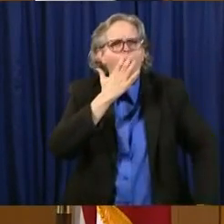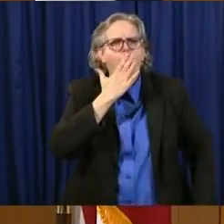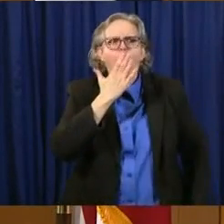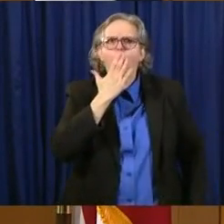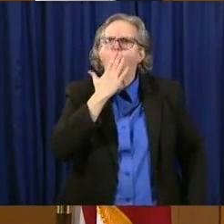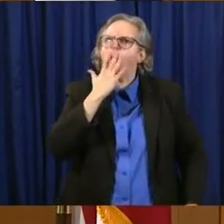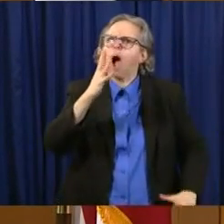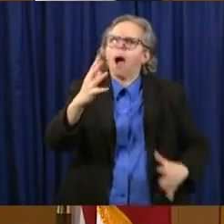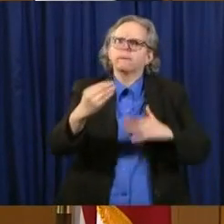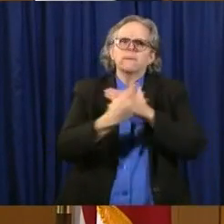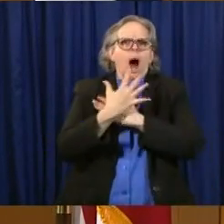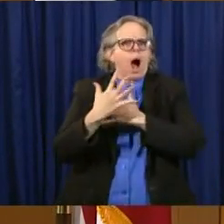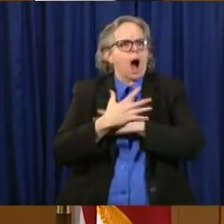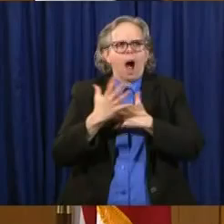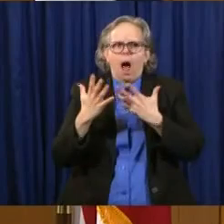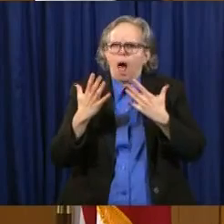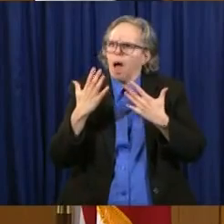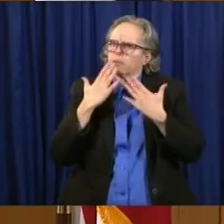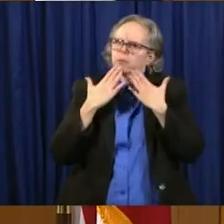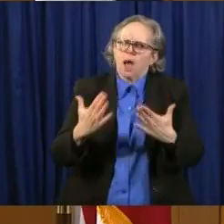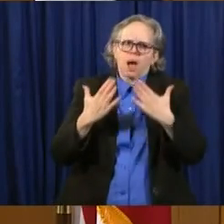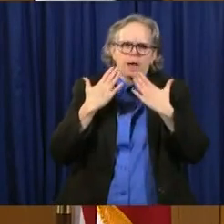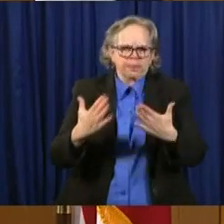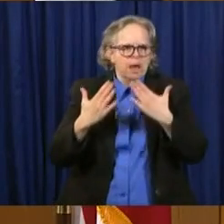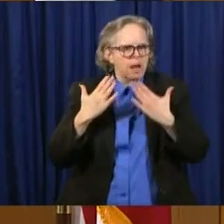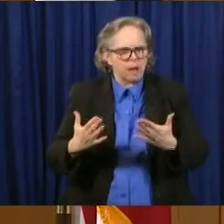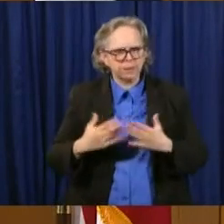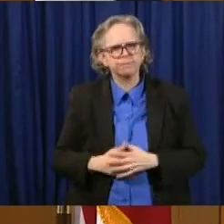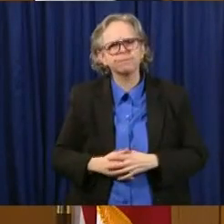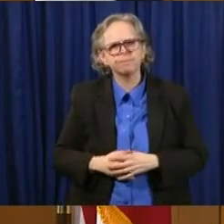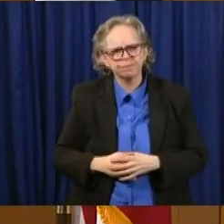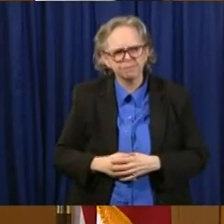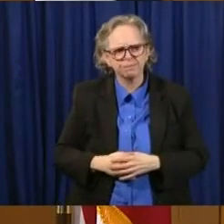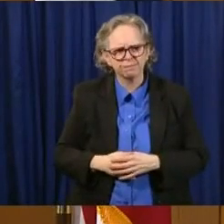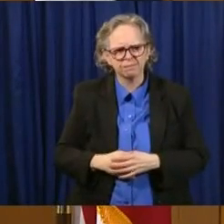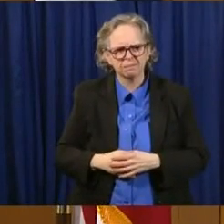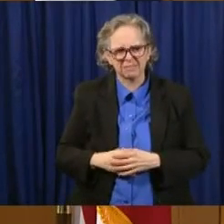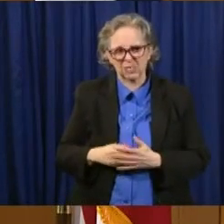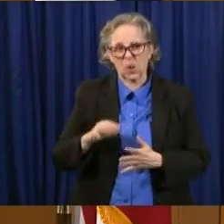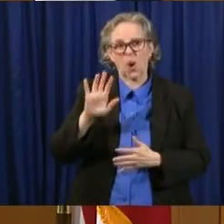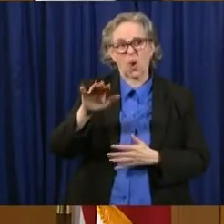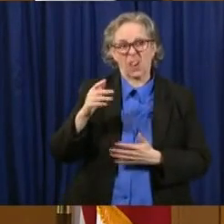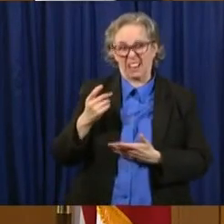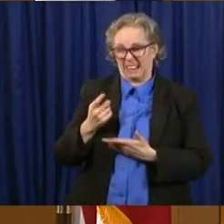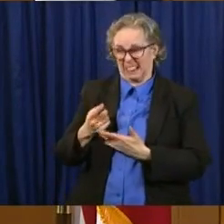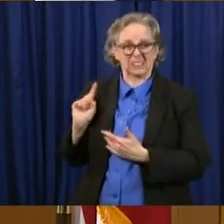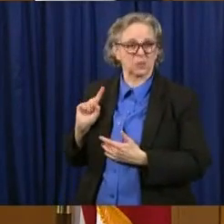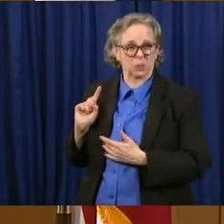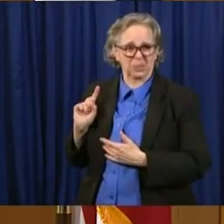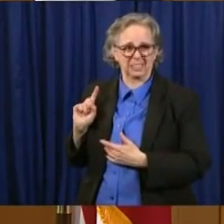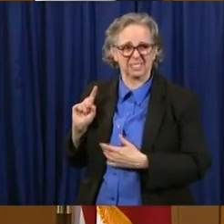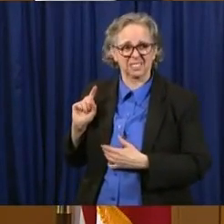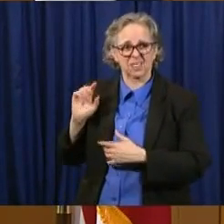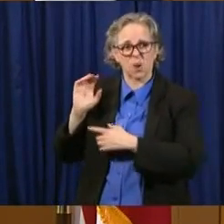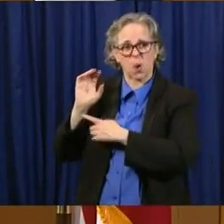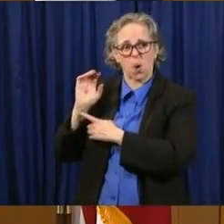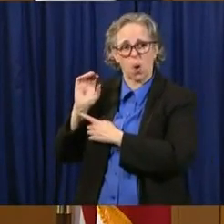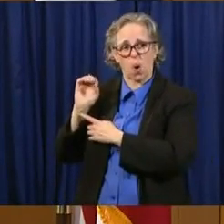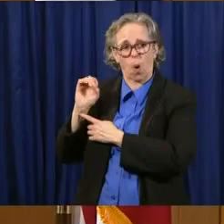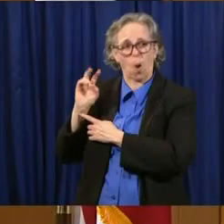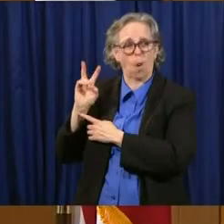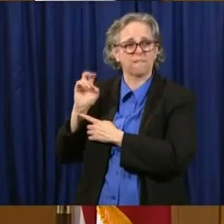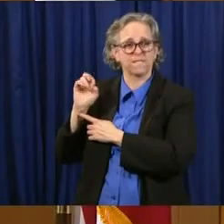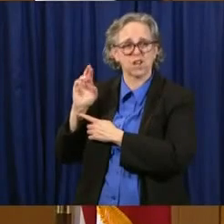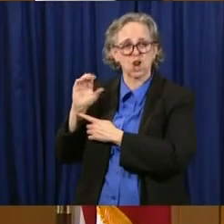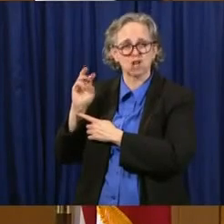Uh, last week, under an overcrowding statute, uh, that has been on the books for some time in Ohio, we alerted the